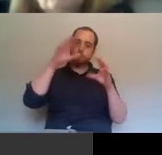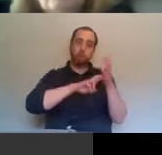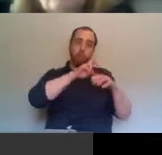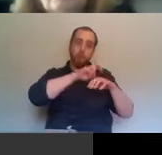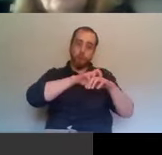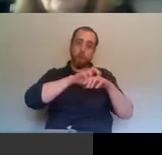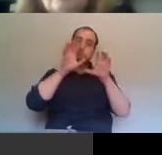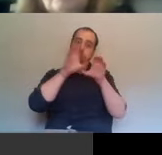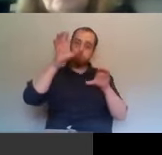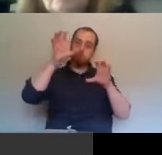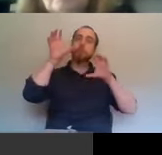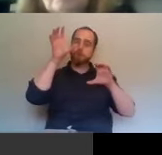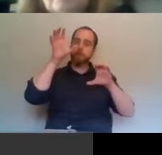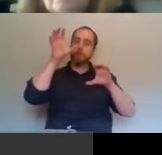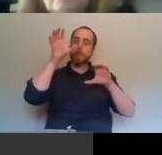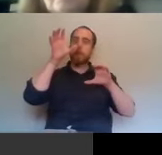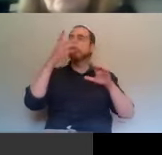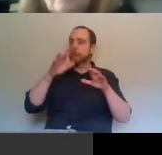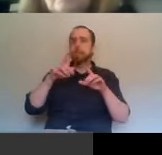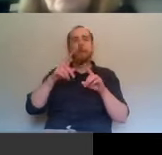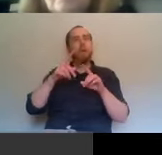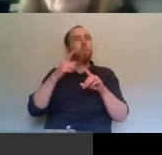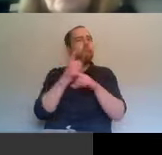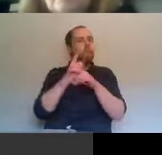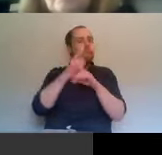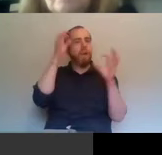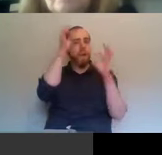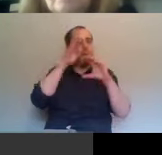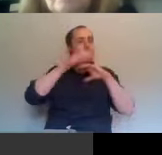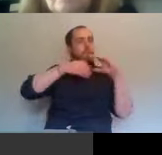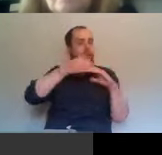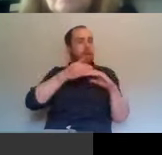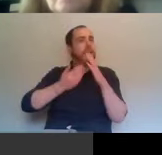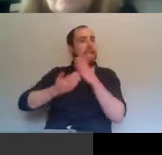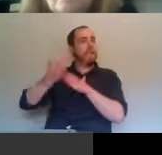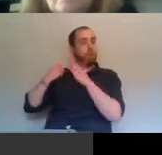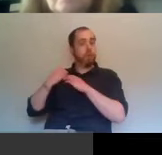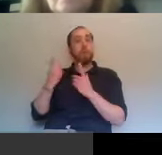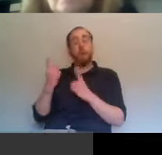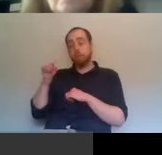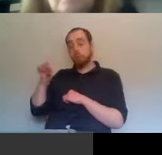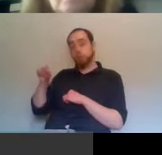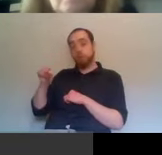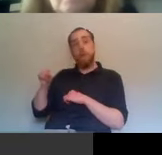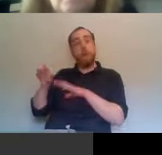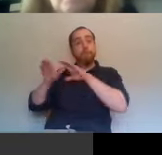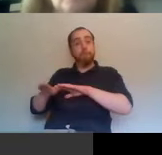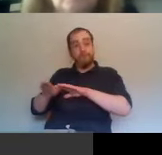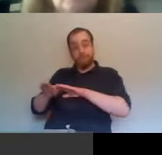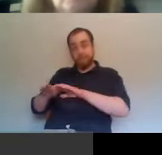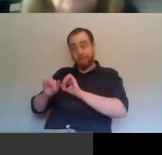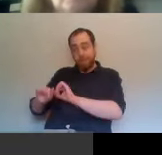lack of awareness of history, uh, the, the British sense of what happened in Ireland in